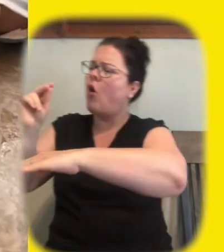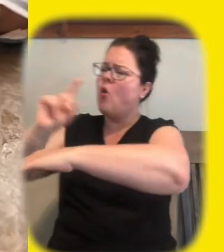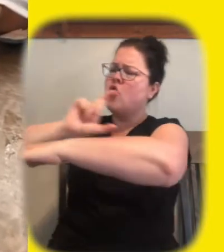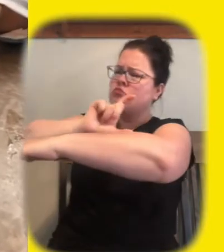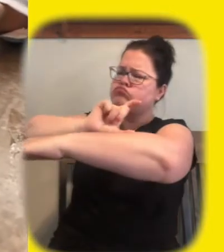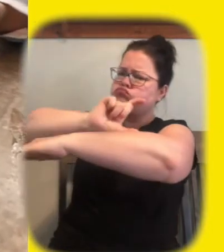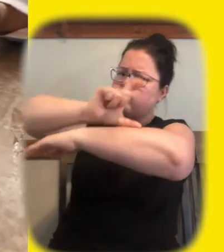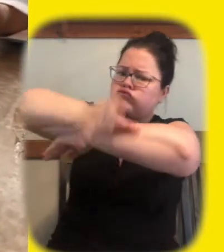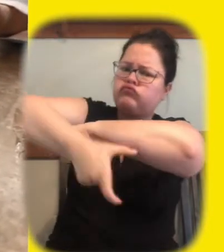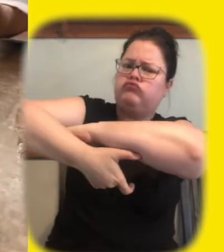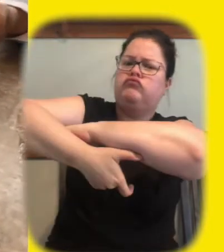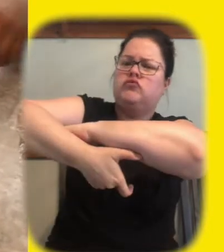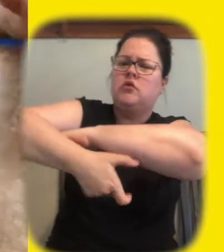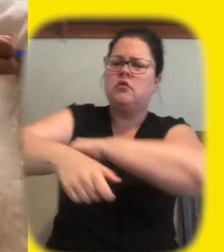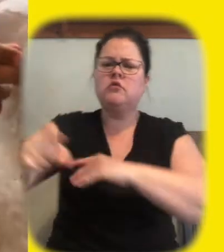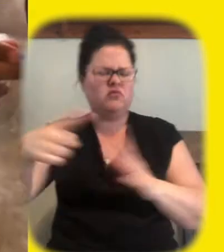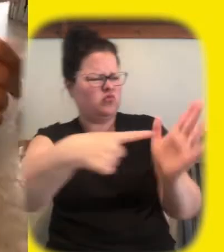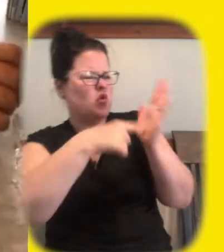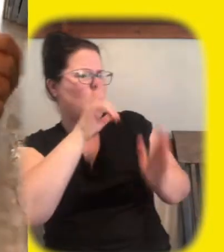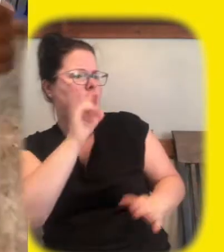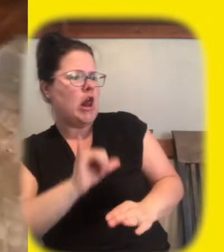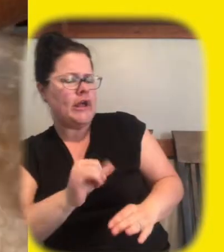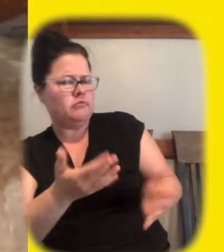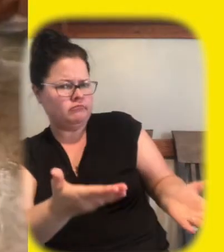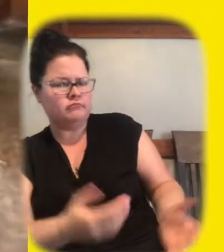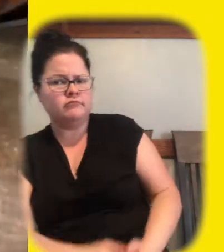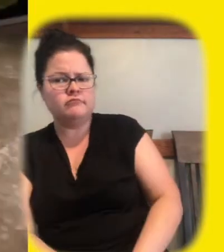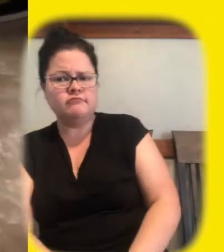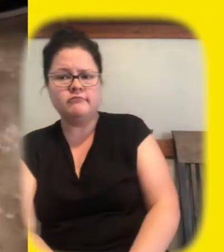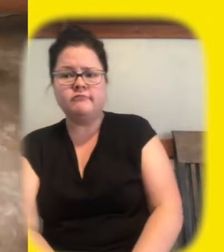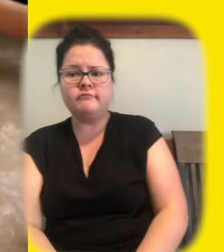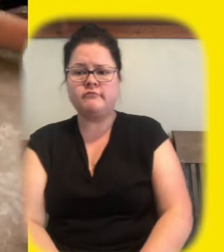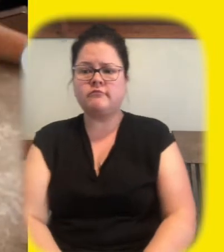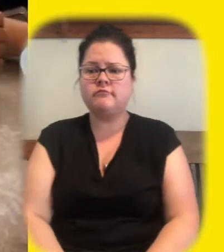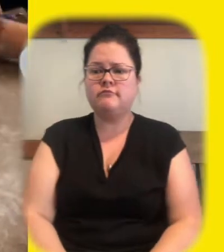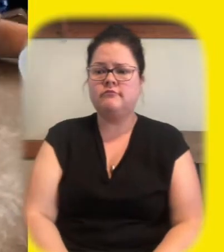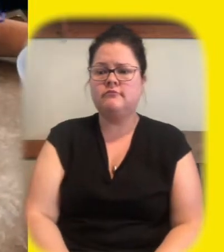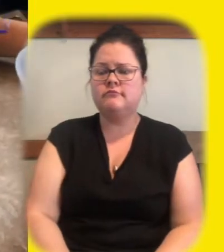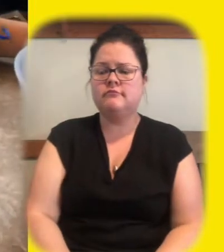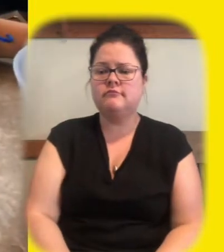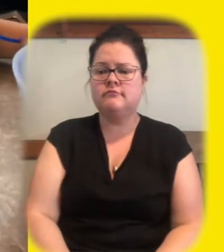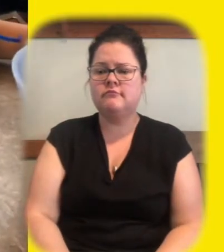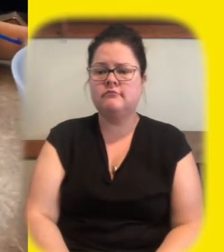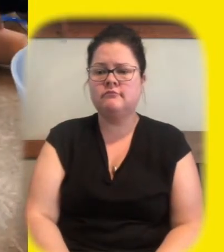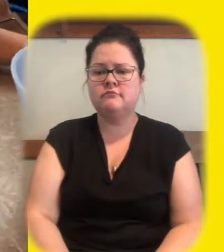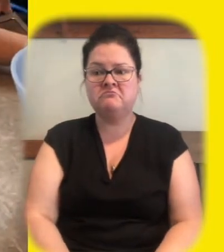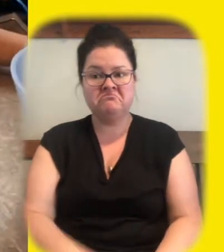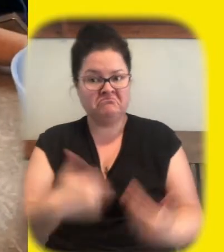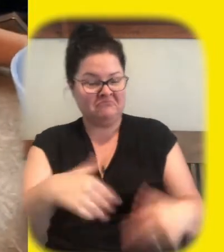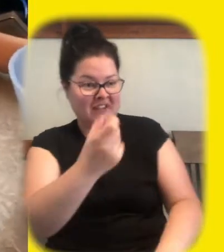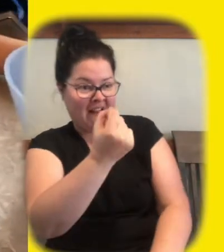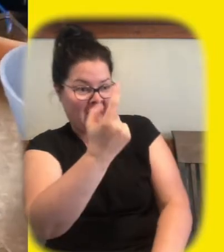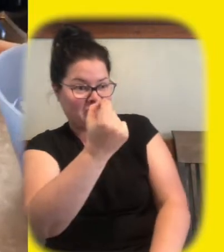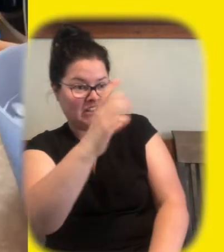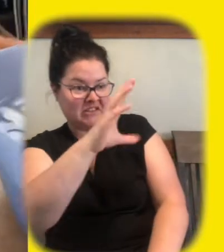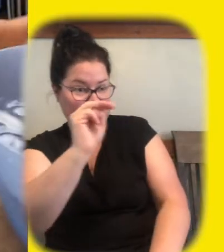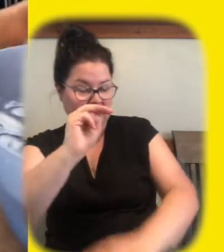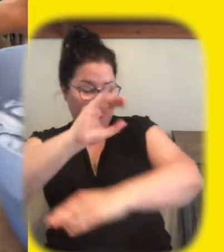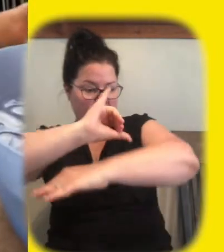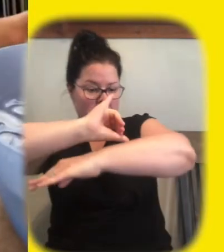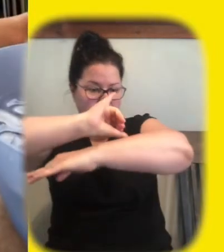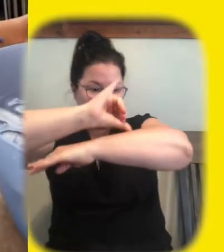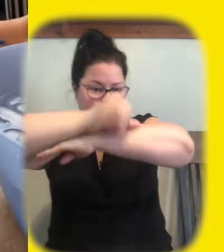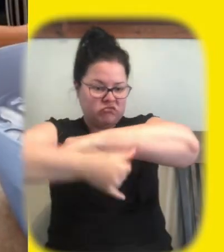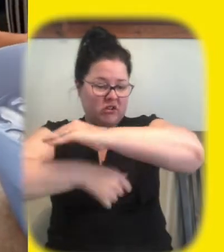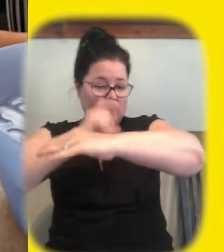around can you show us what that would look like 11 centimeters